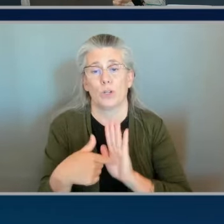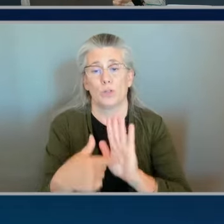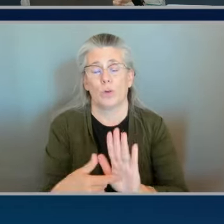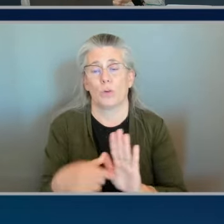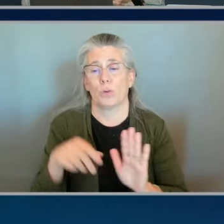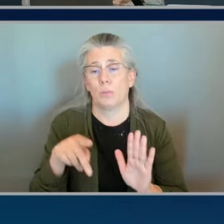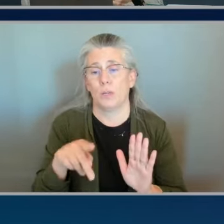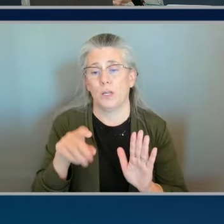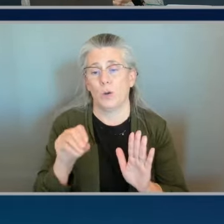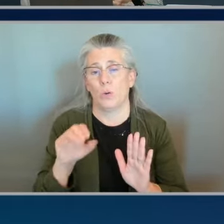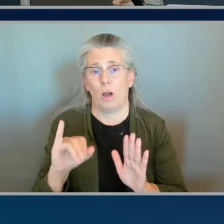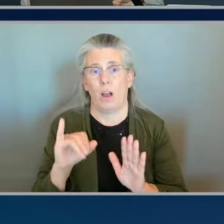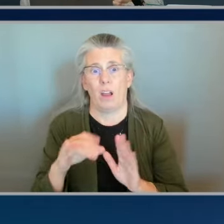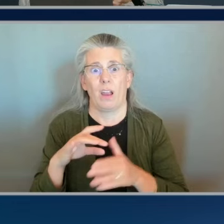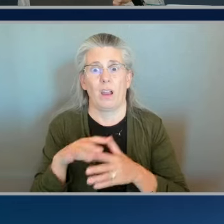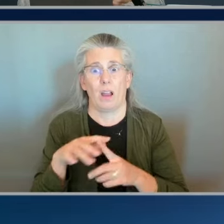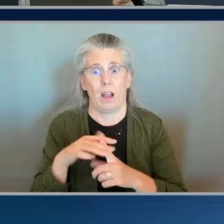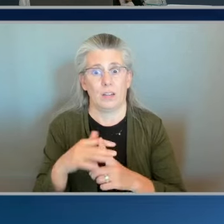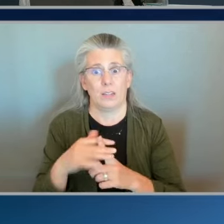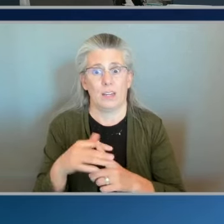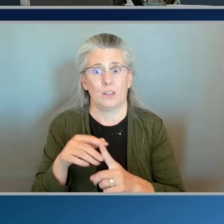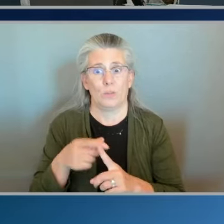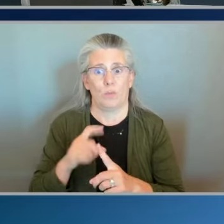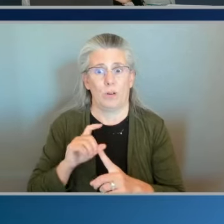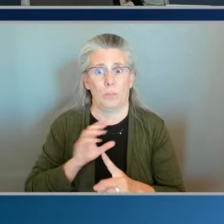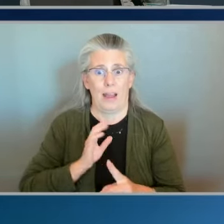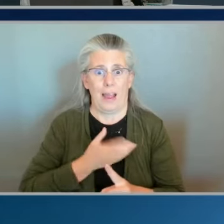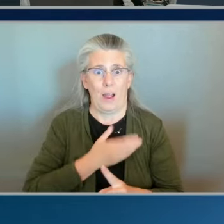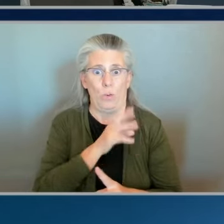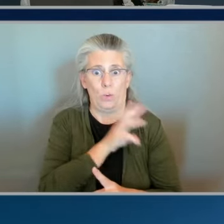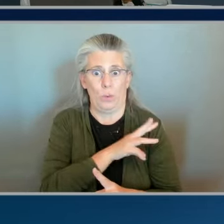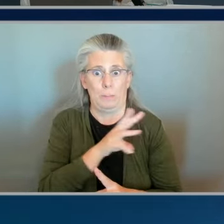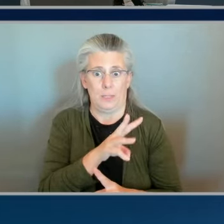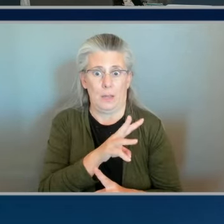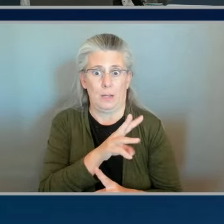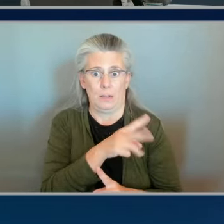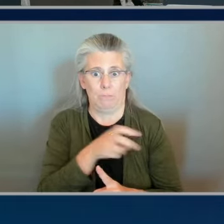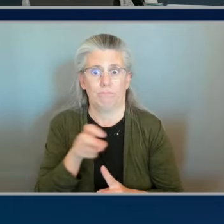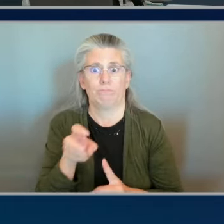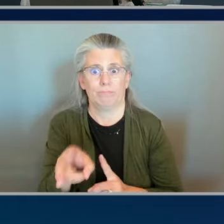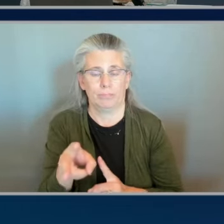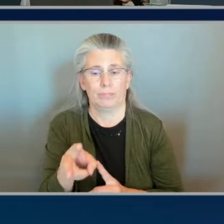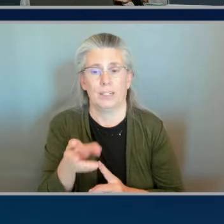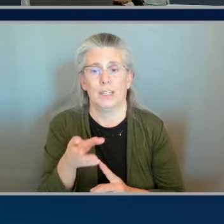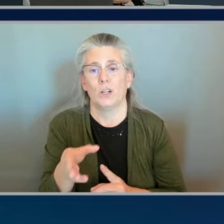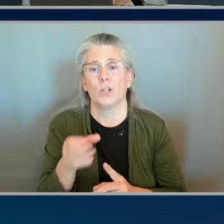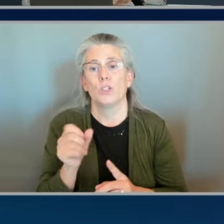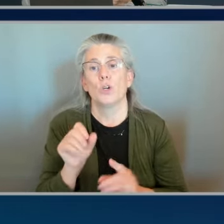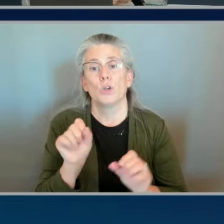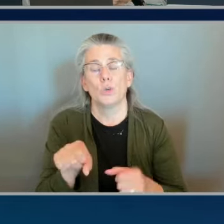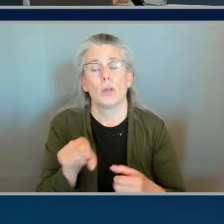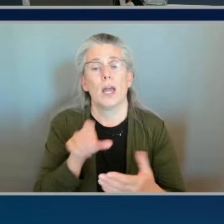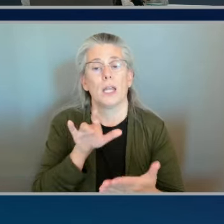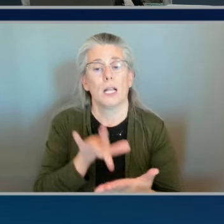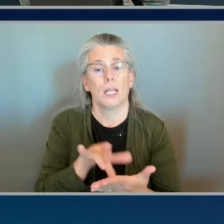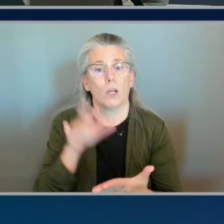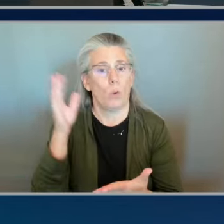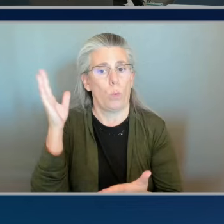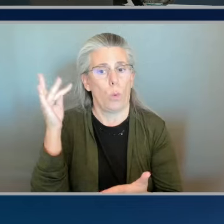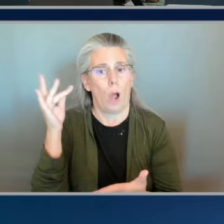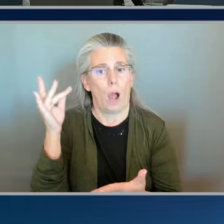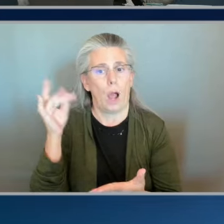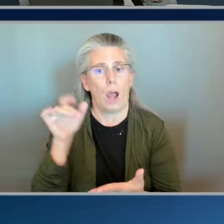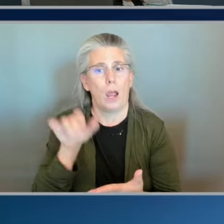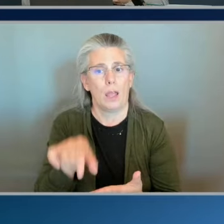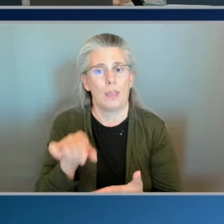the first place we're sending you on day one is the palacio reel it explains why you can click out to it or save it um and and start